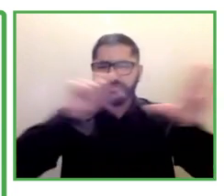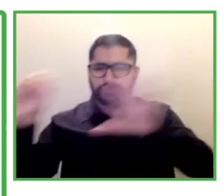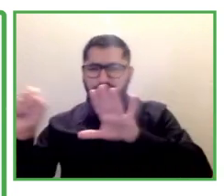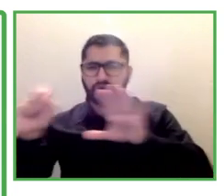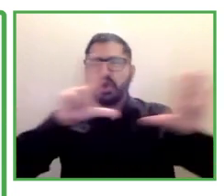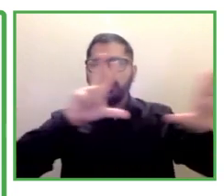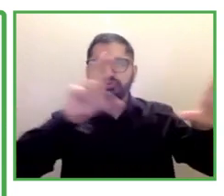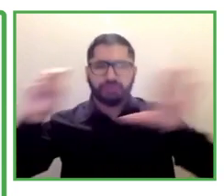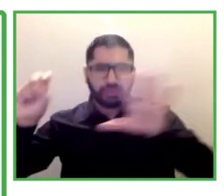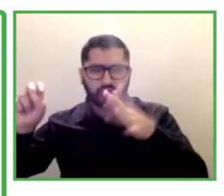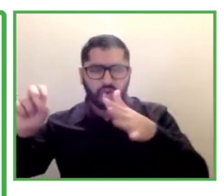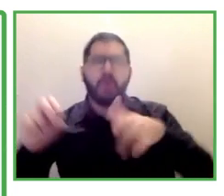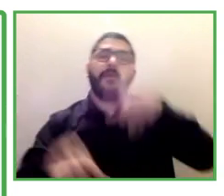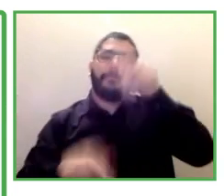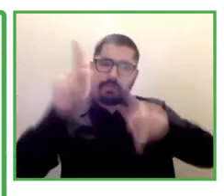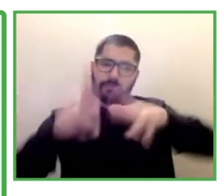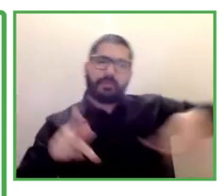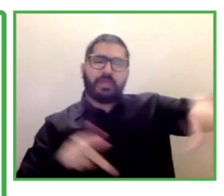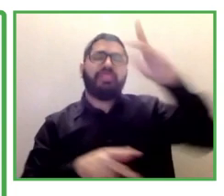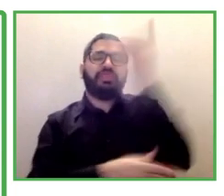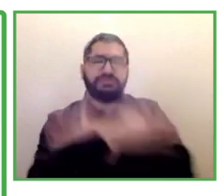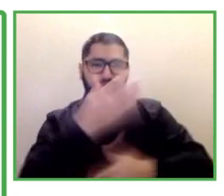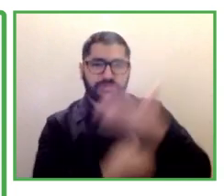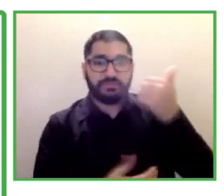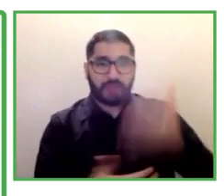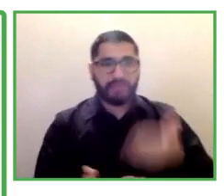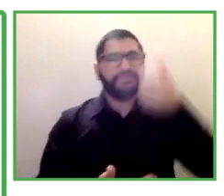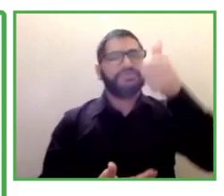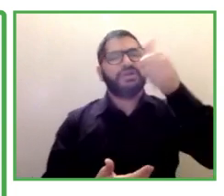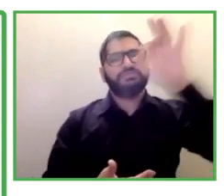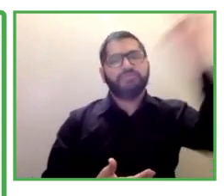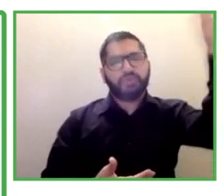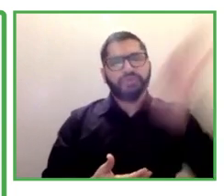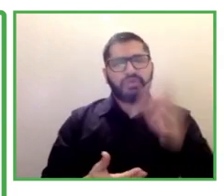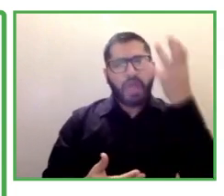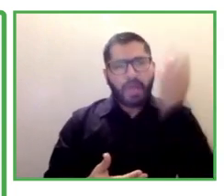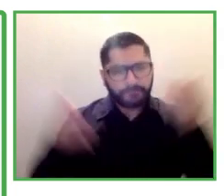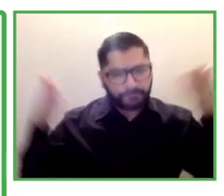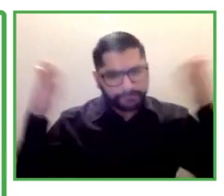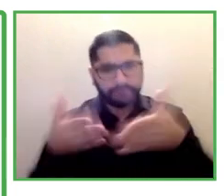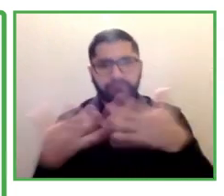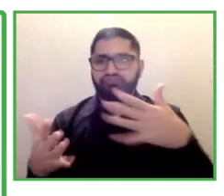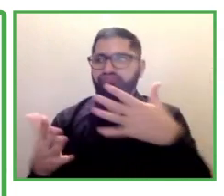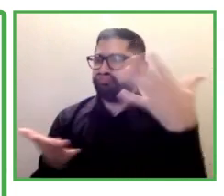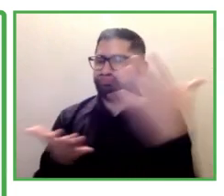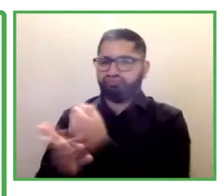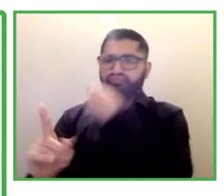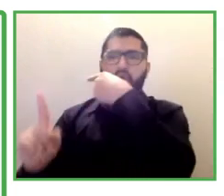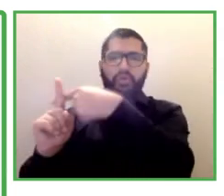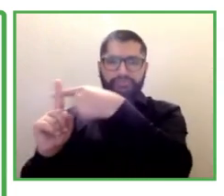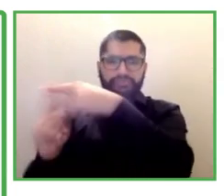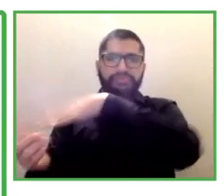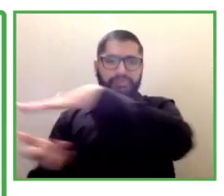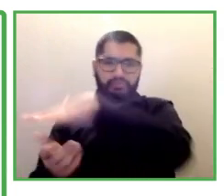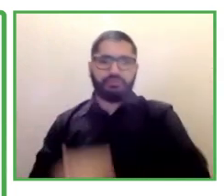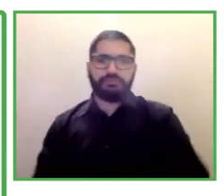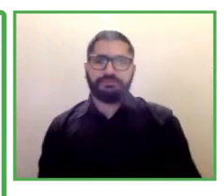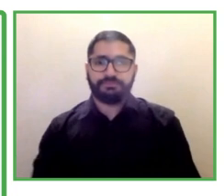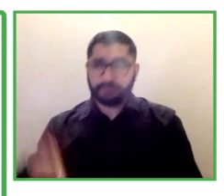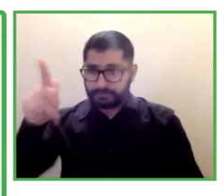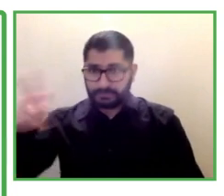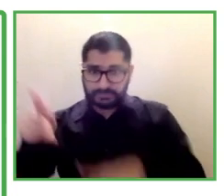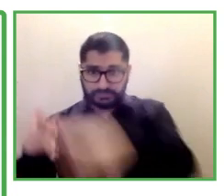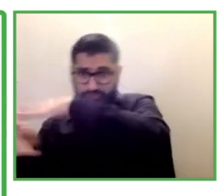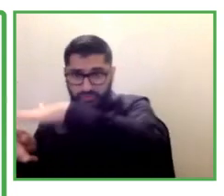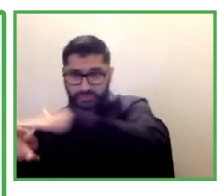with a disability to the workforce. So on average as you can see that's about 44 people per year and I included